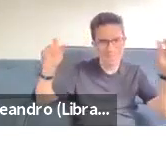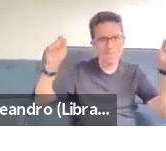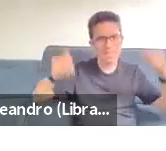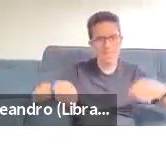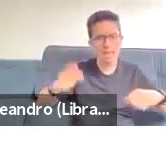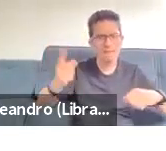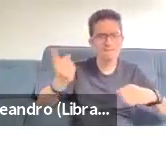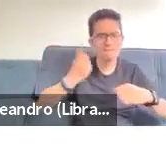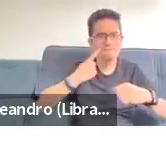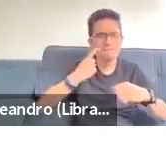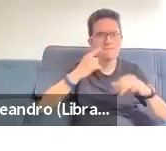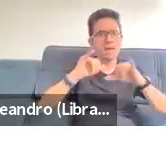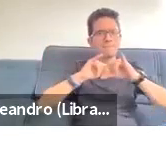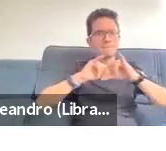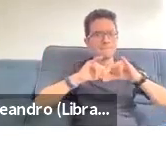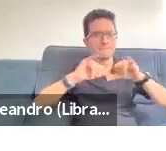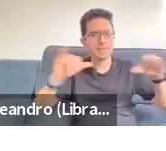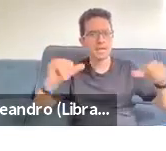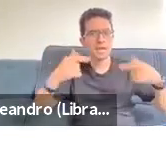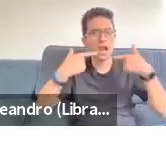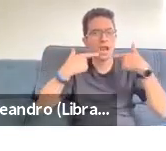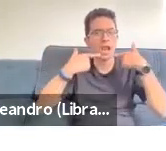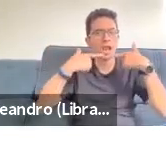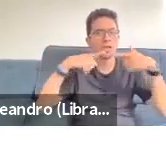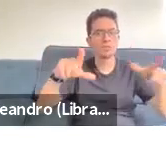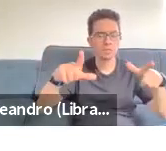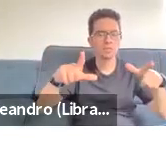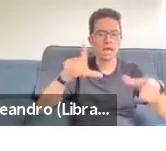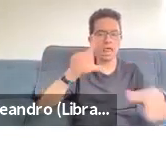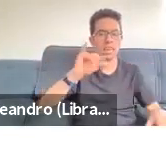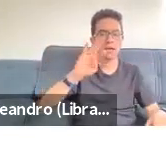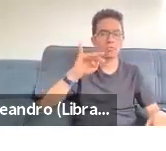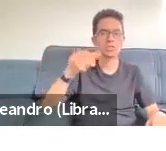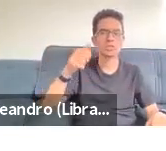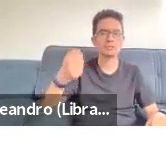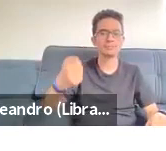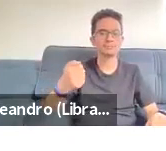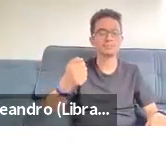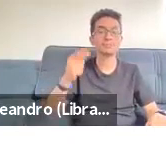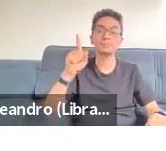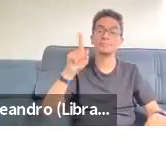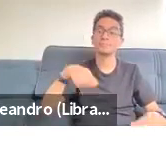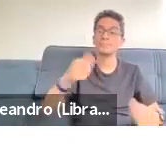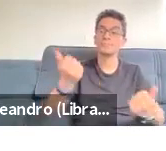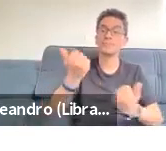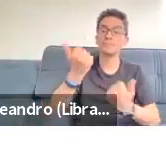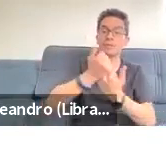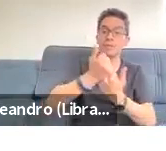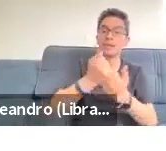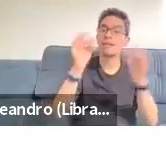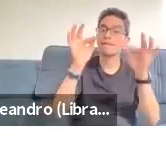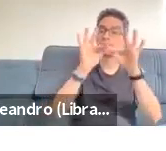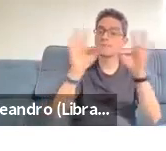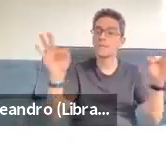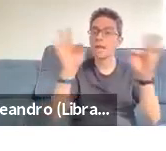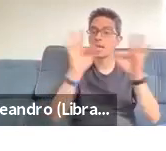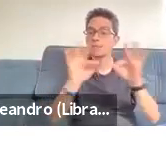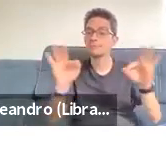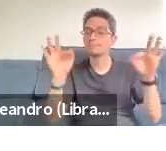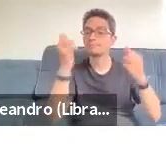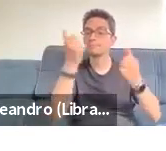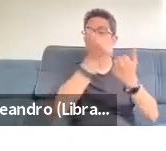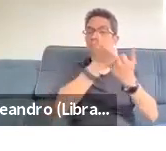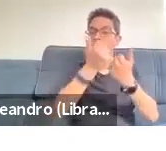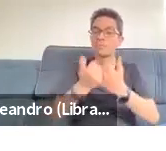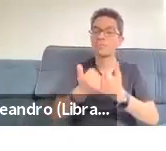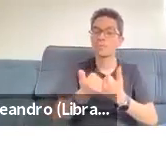repositories of phrases and words. And the user then is able to access those and put them